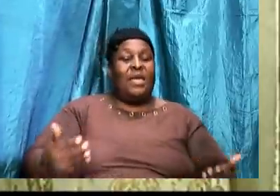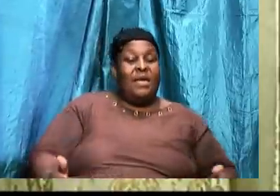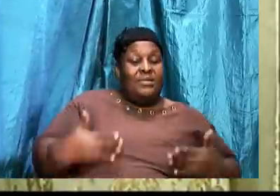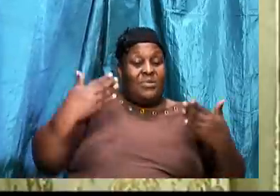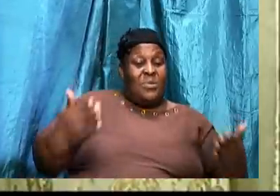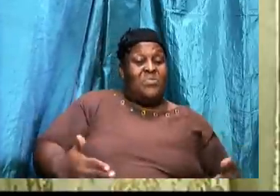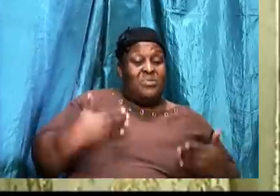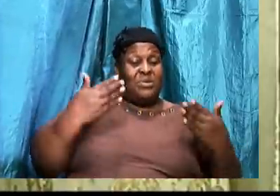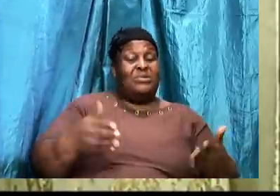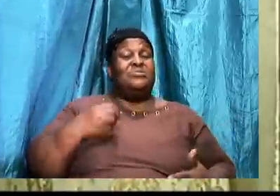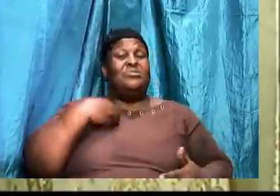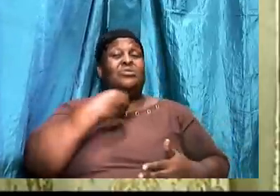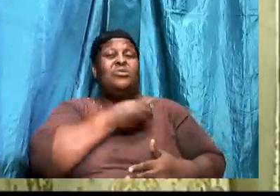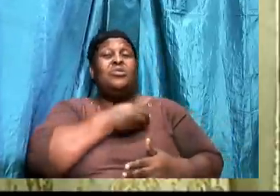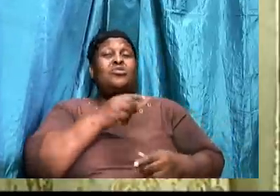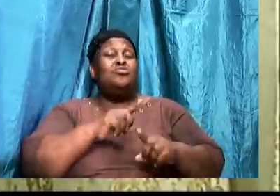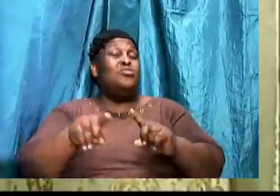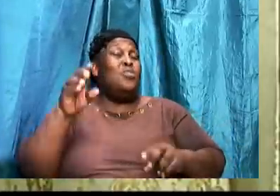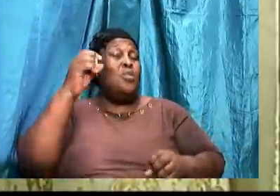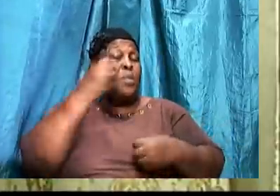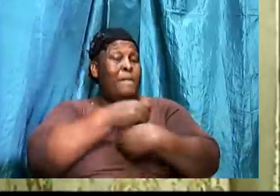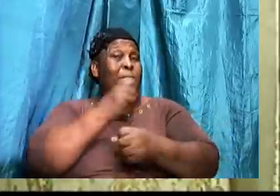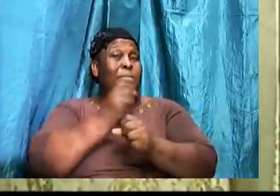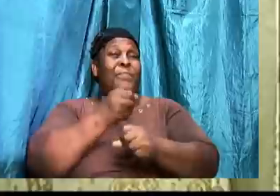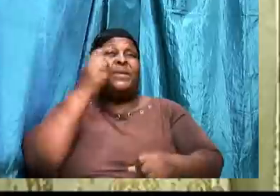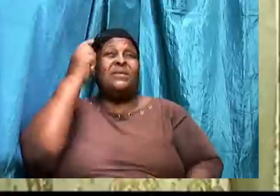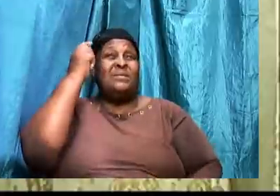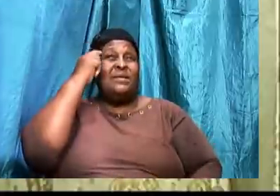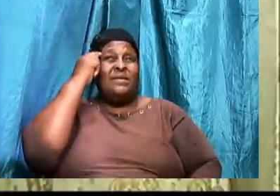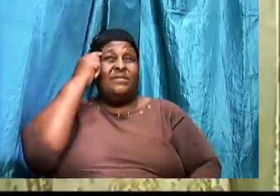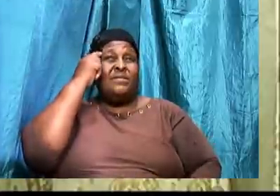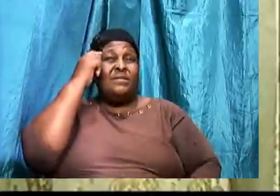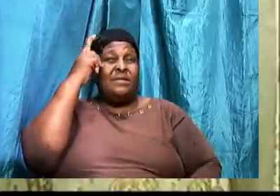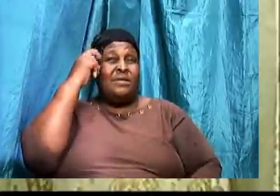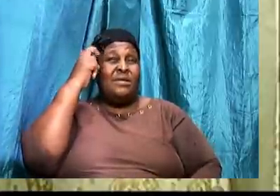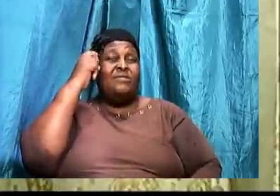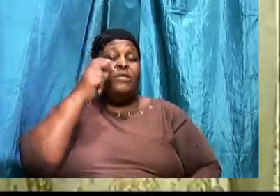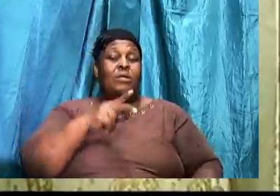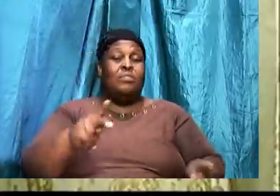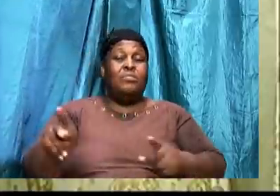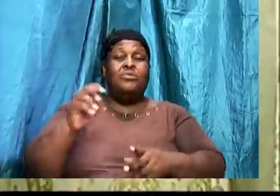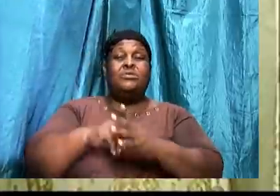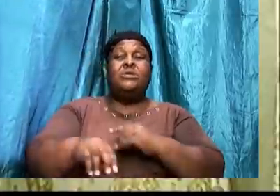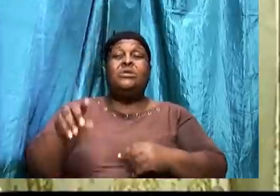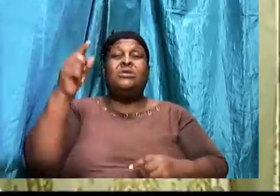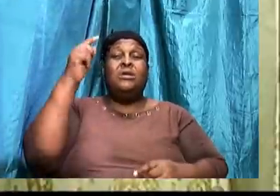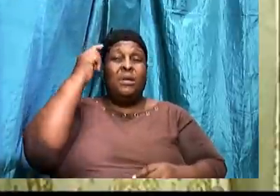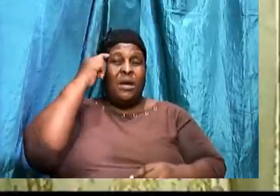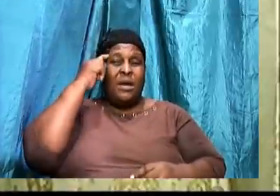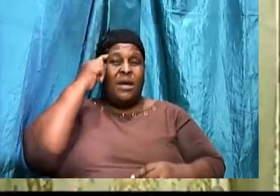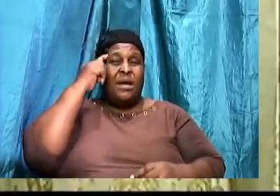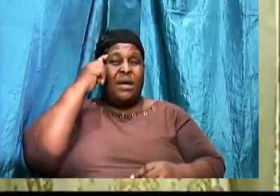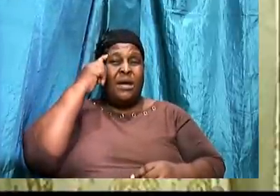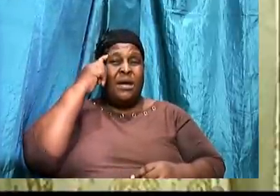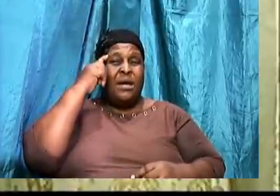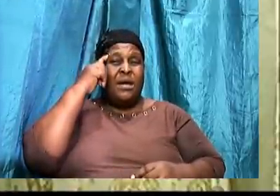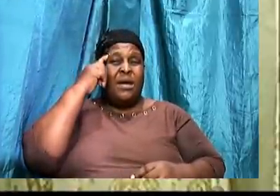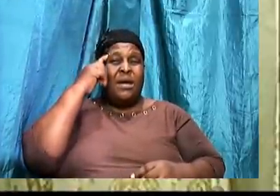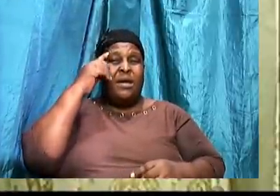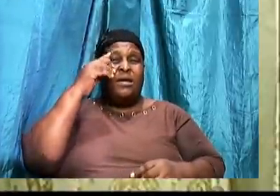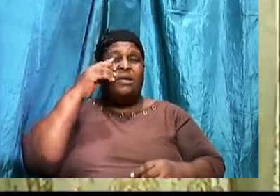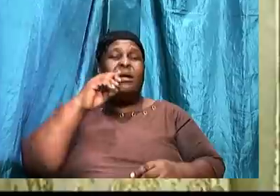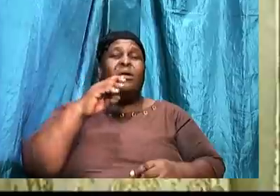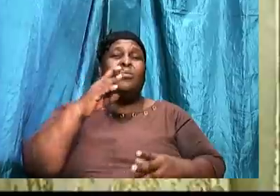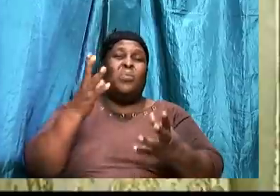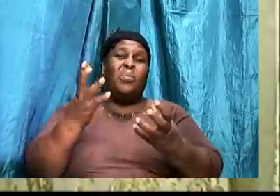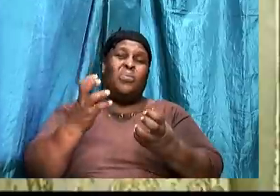let the adversary. Put it in your mind. And get you to challenge. The word of